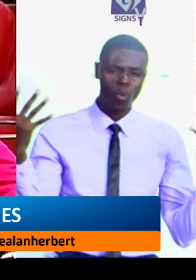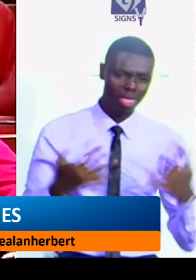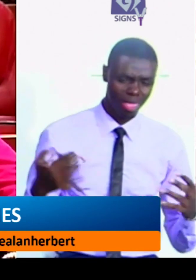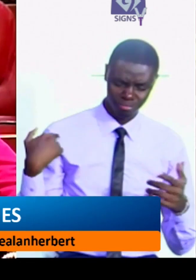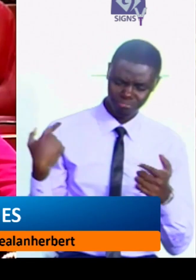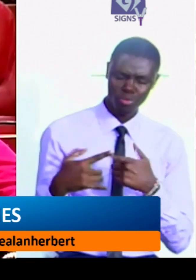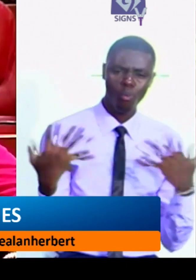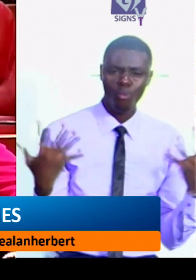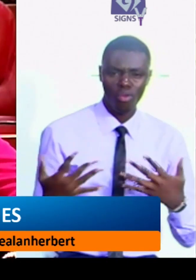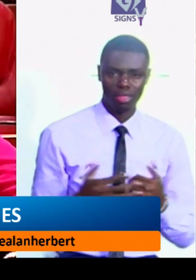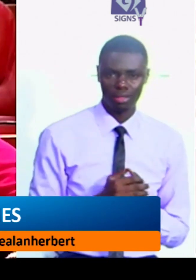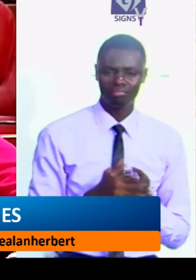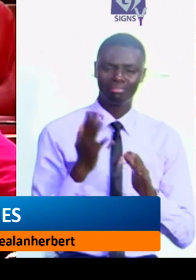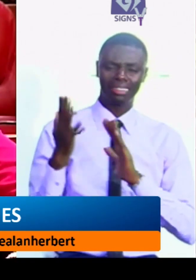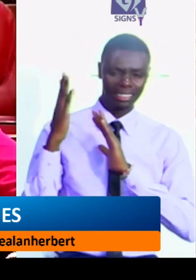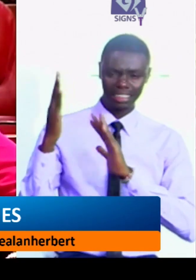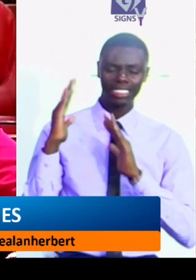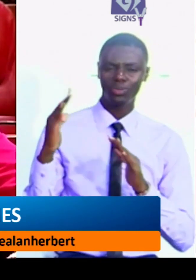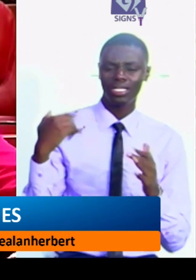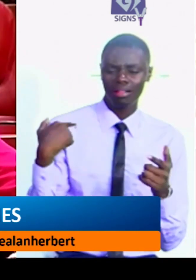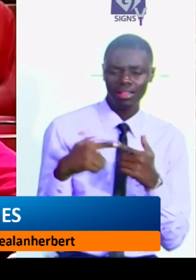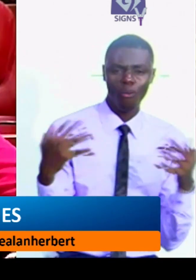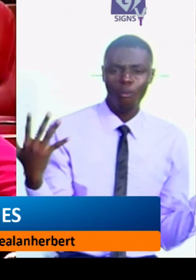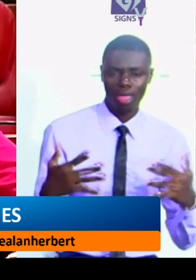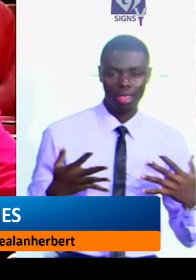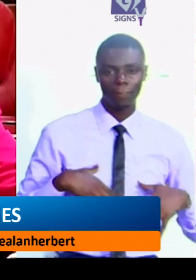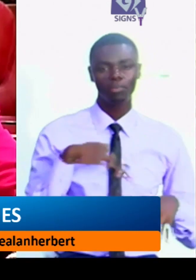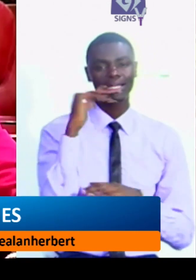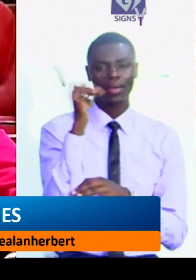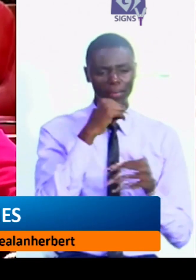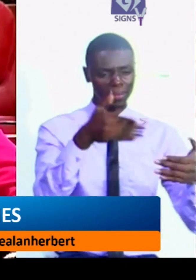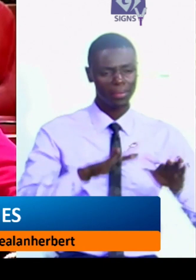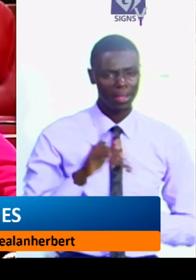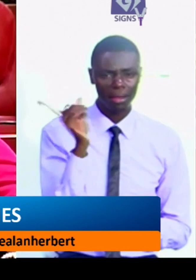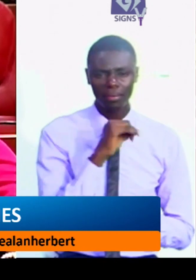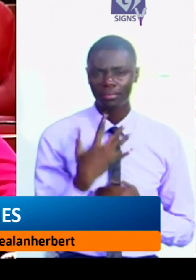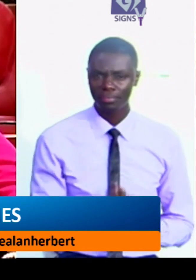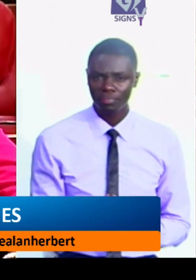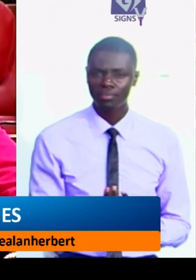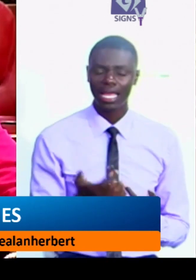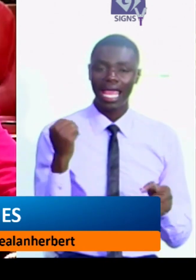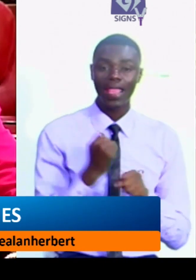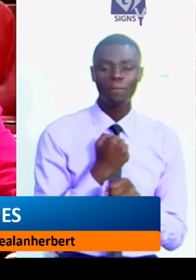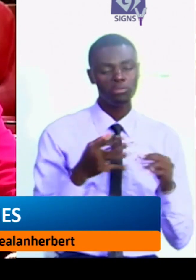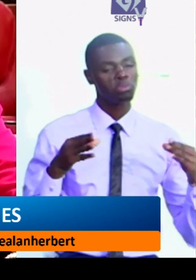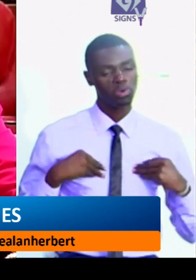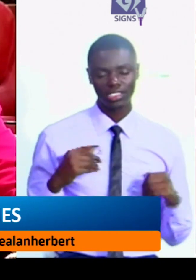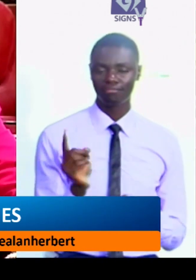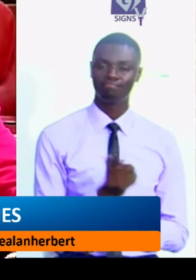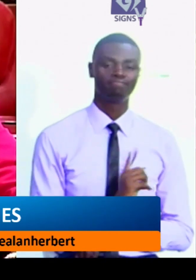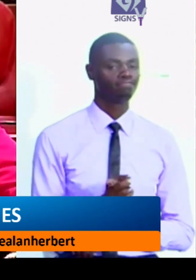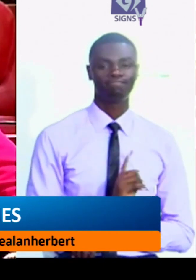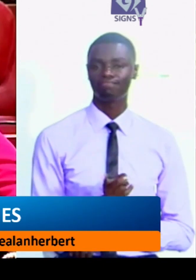vya mba vya usalama vya sarekali viko wapi watu wamekufa wamezikwa atuwazi kukubaliana na hii hoja